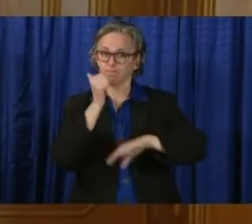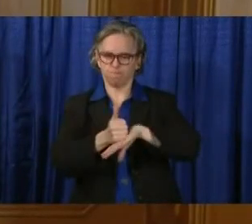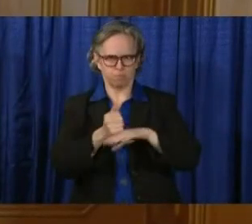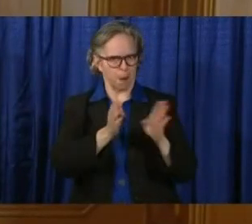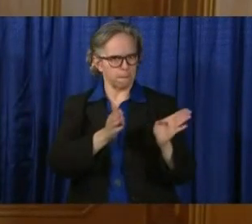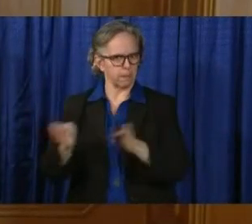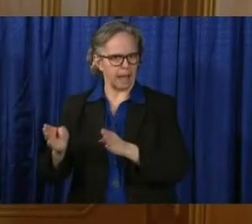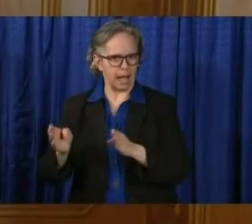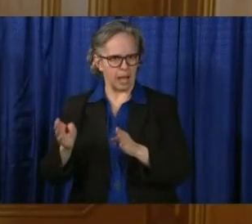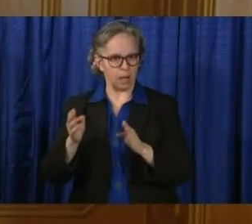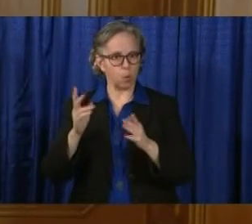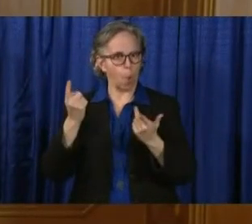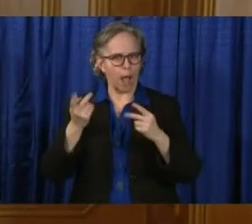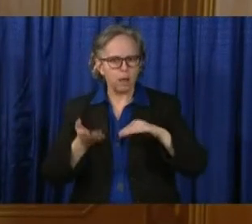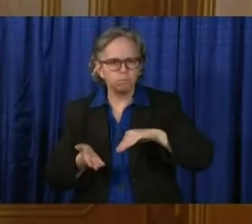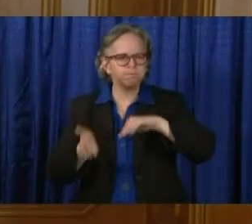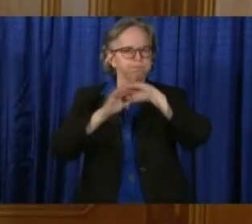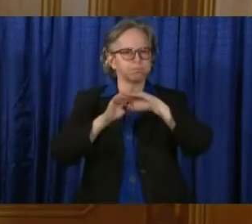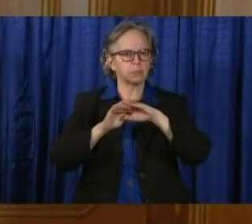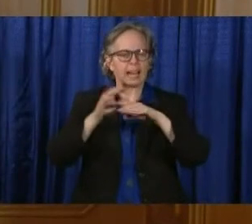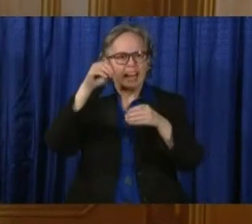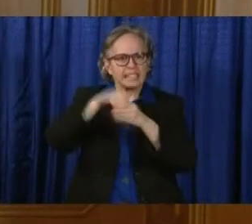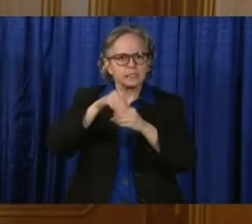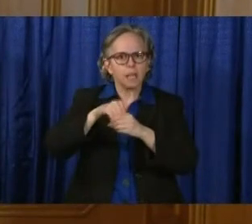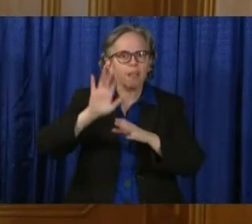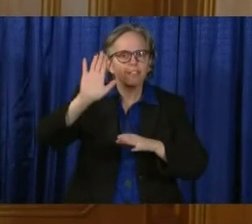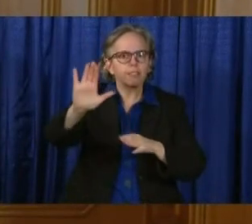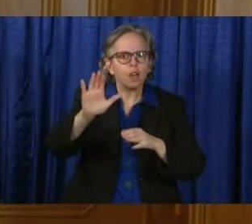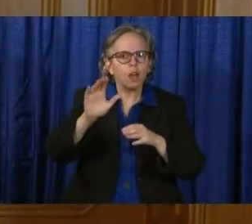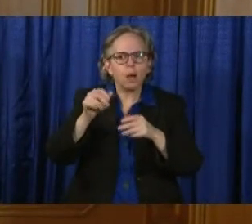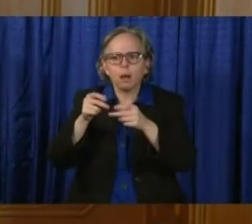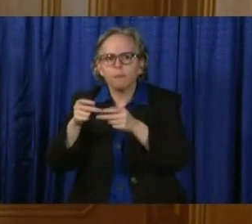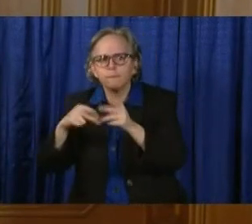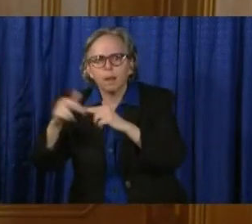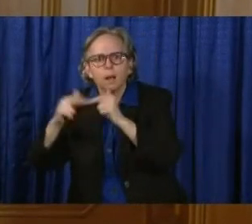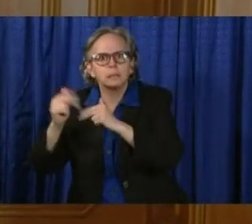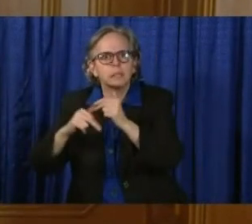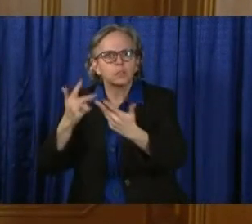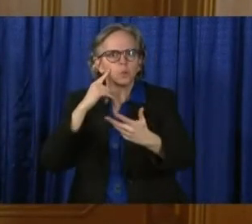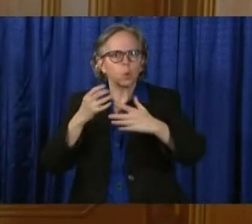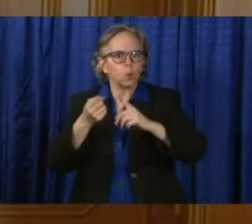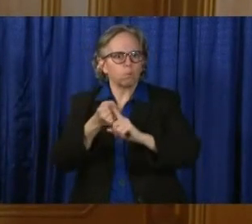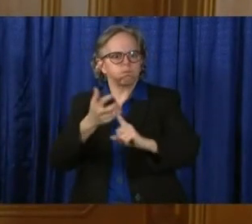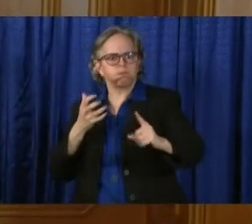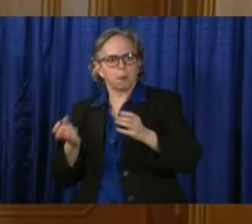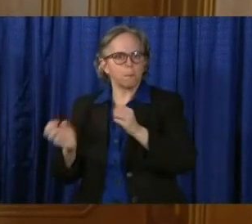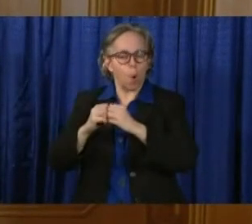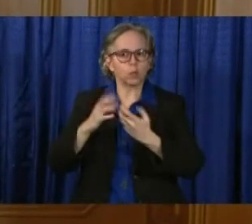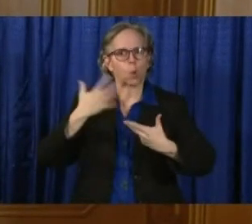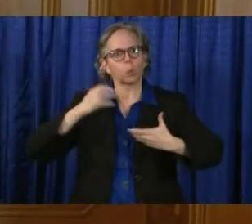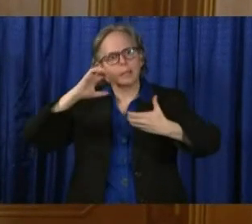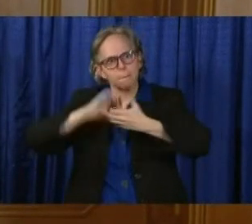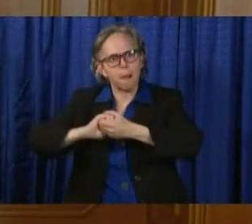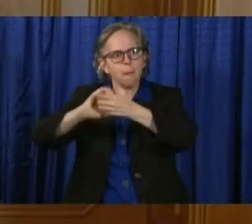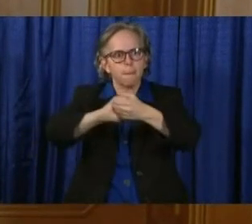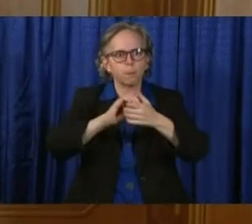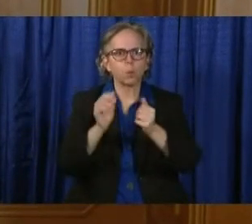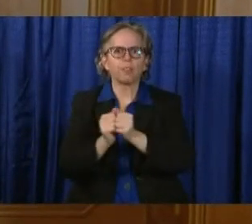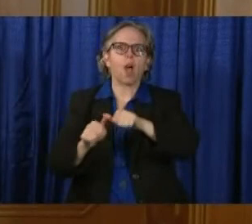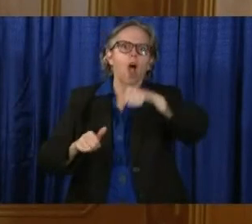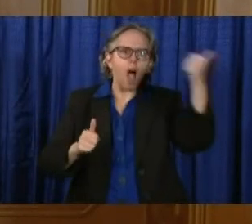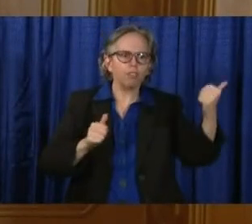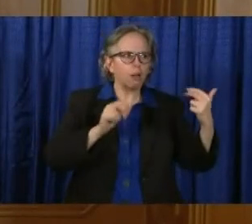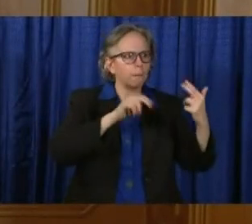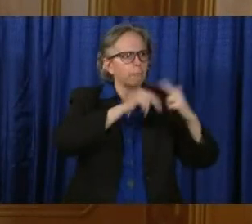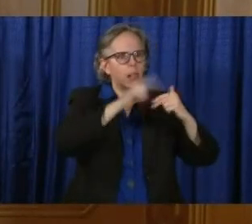within their own facilities or have collaborated on facilities. So what we're finding is many of the hospitals are